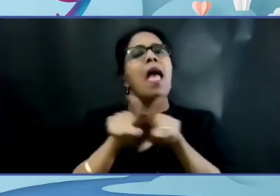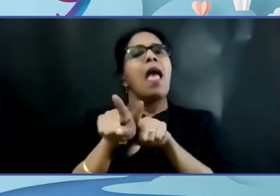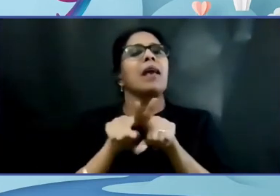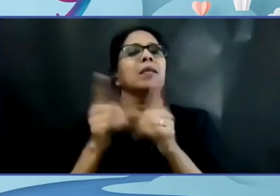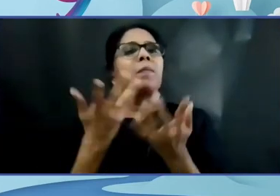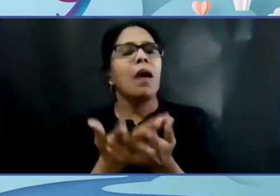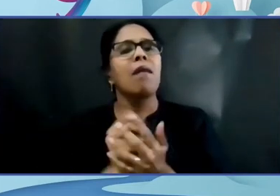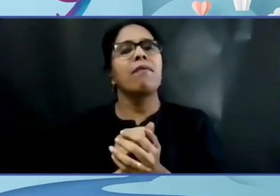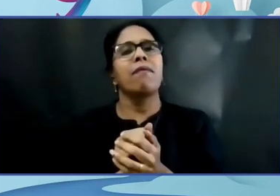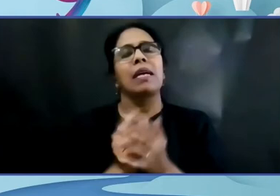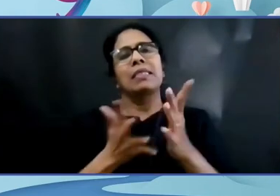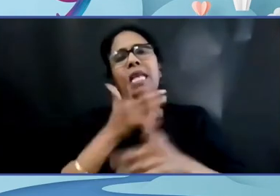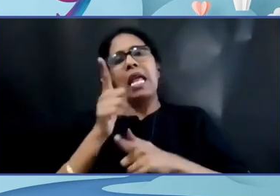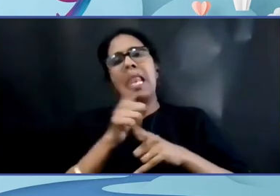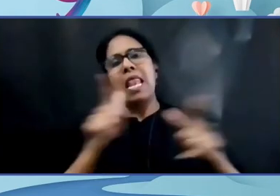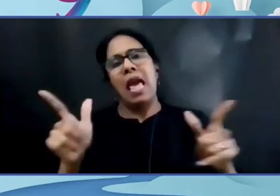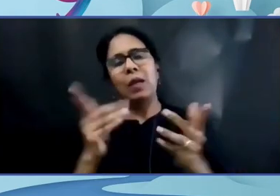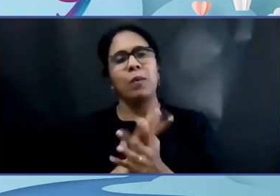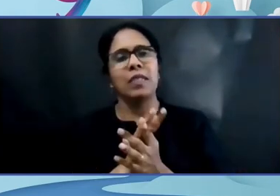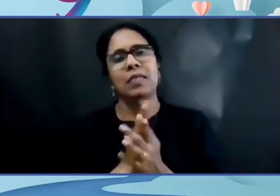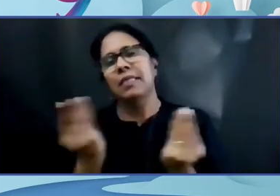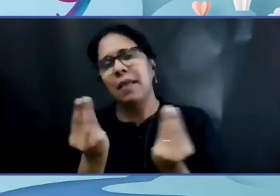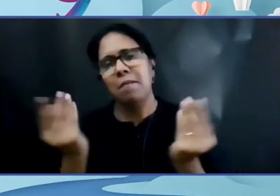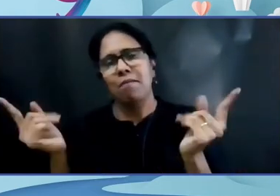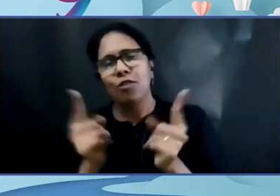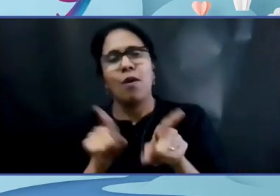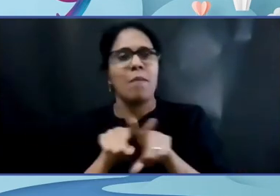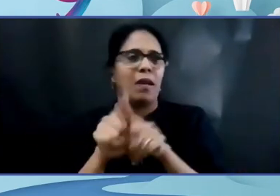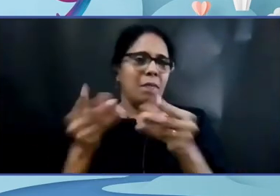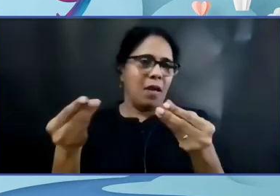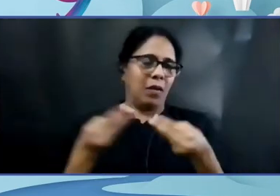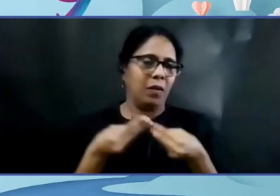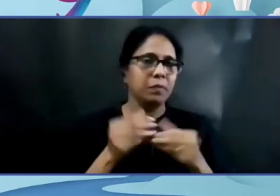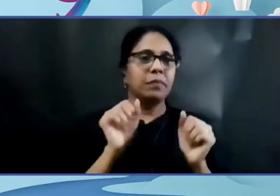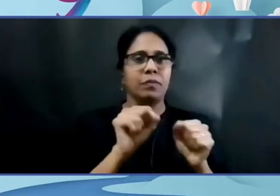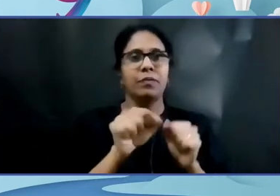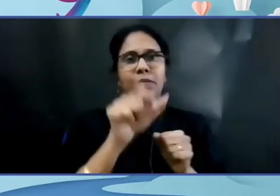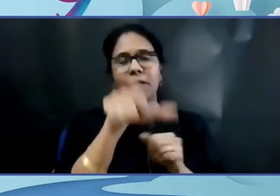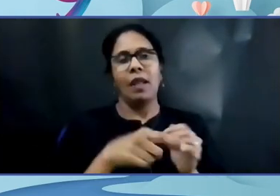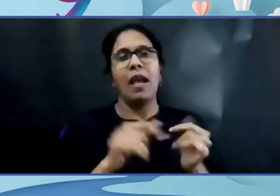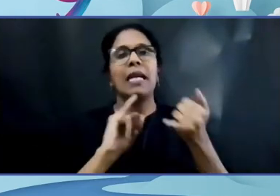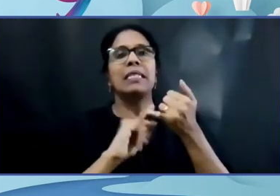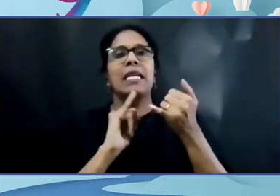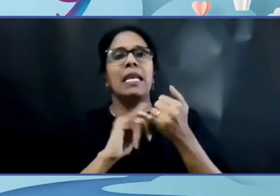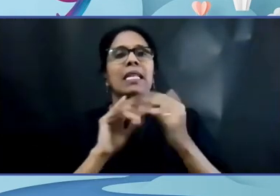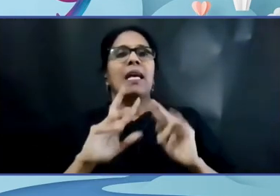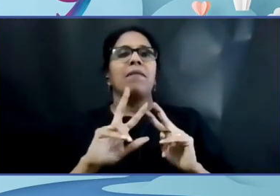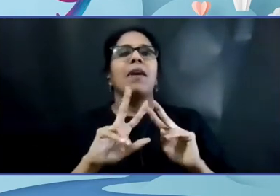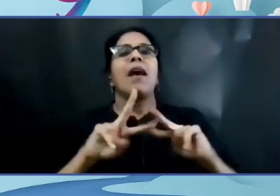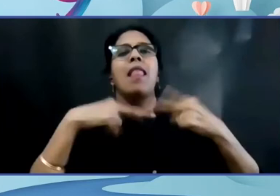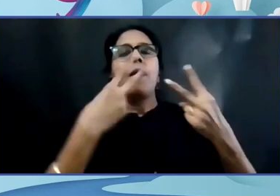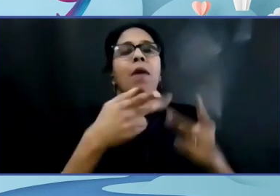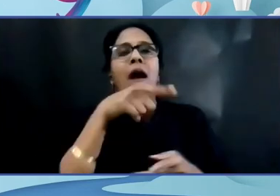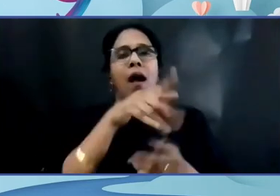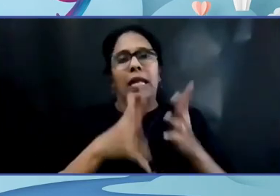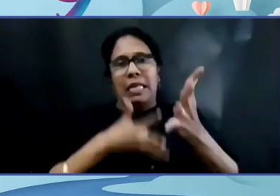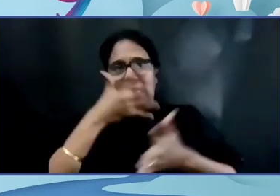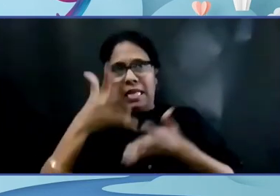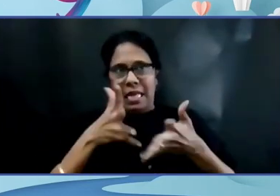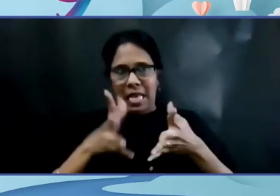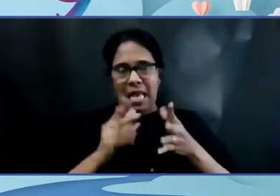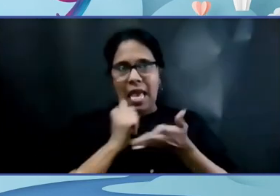us? Yes. Okay, I'll tell you how to sign what is your name. So,